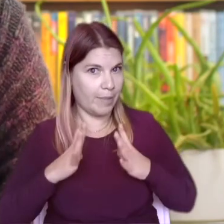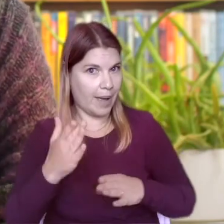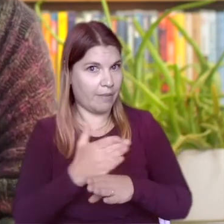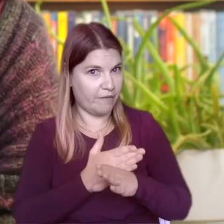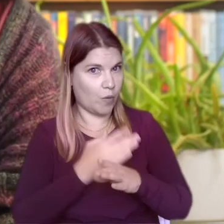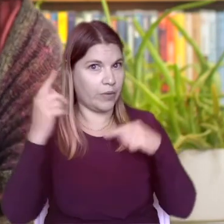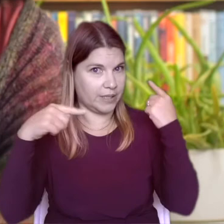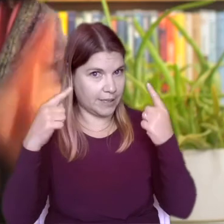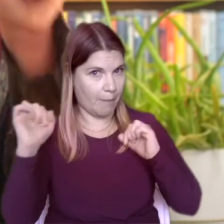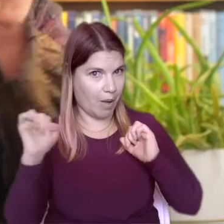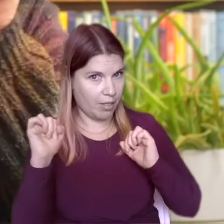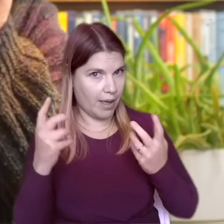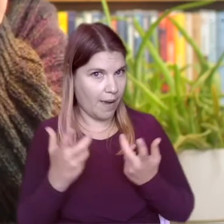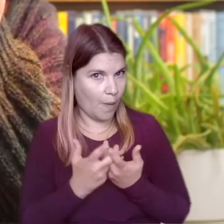bath.